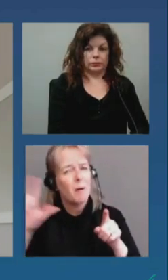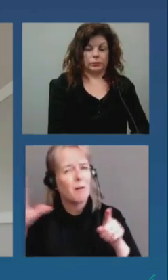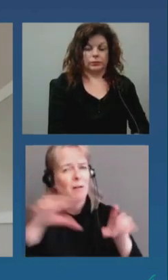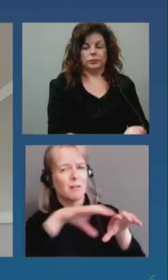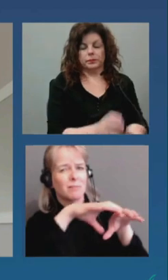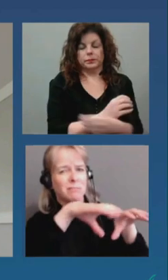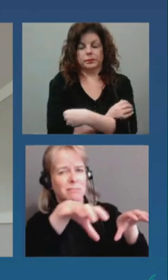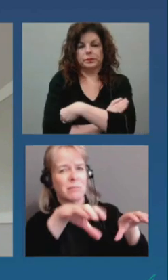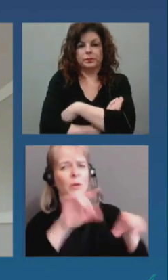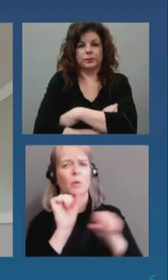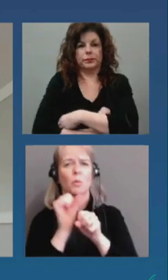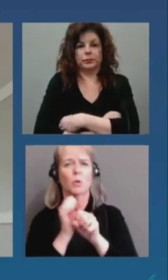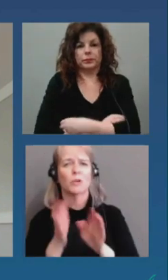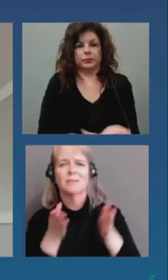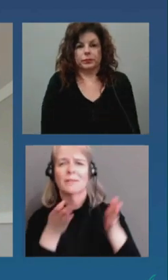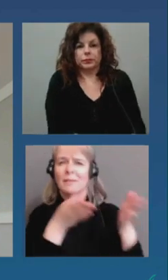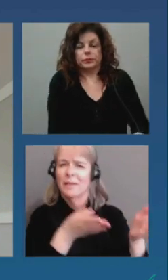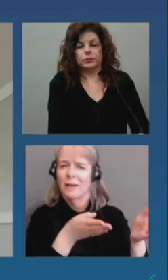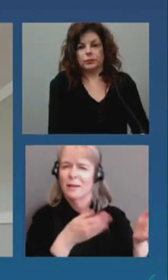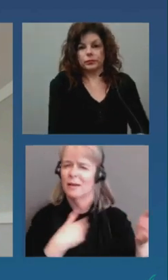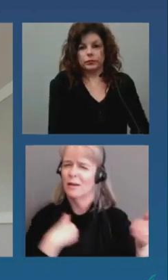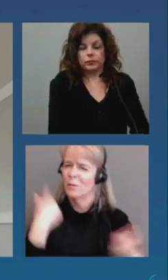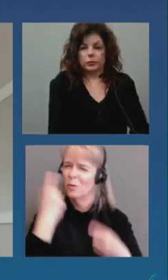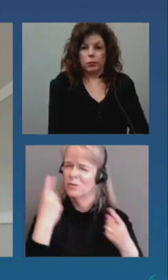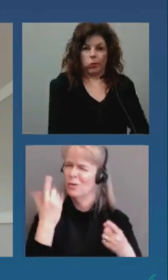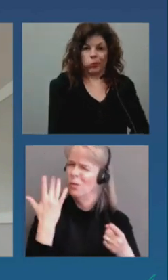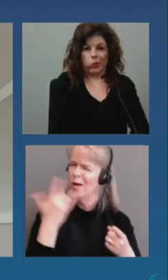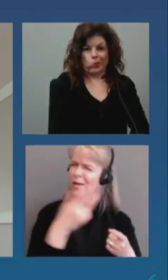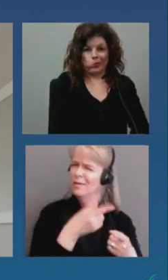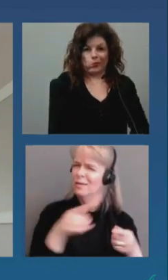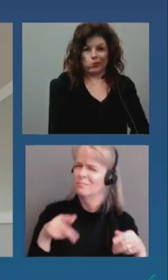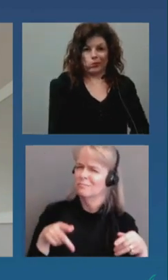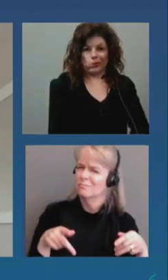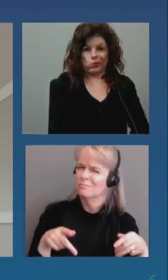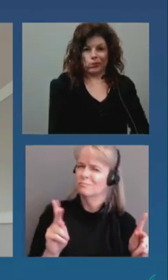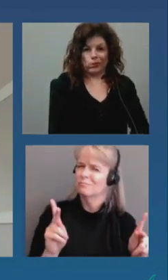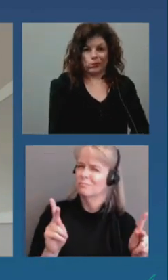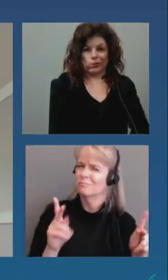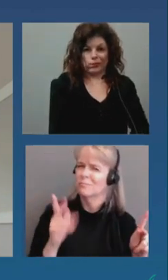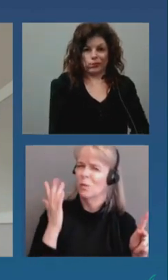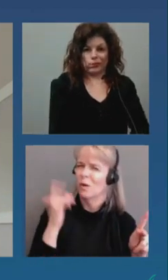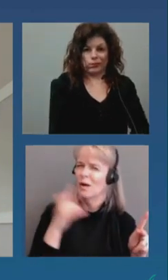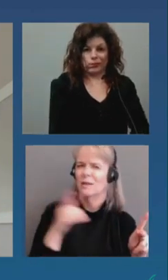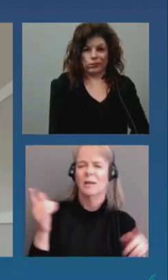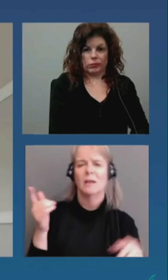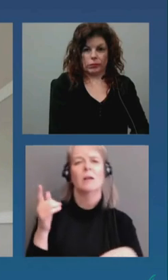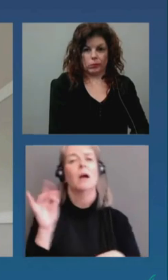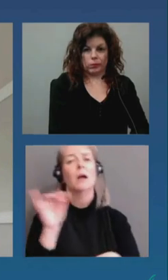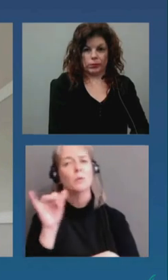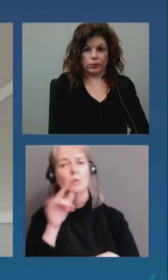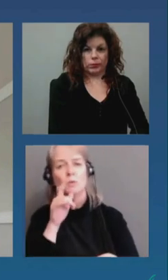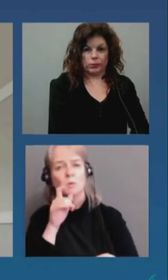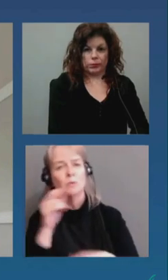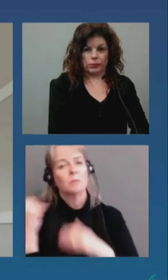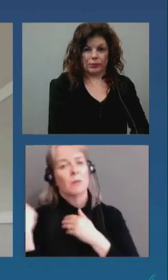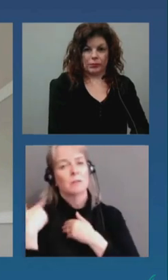why those are exempt, if they're exempt, and who's responsible for monitoring and shutting them down?